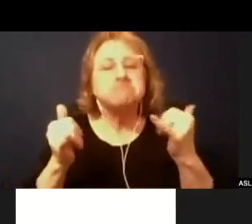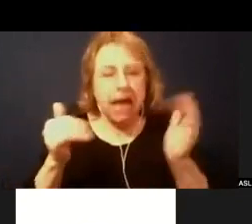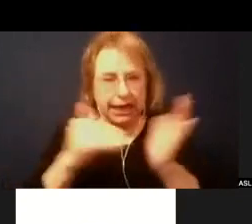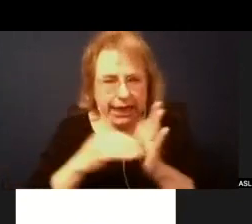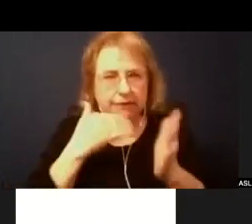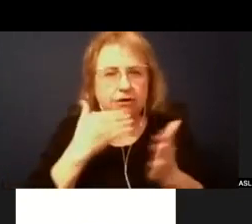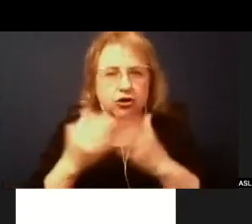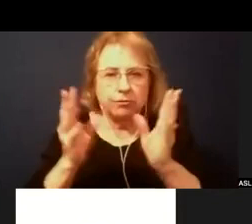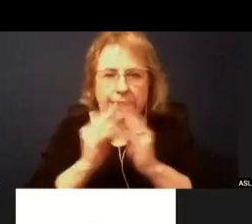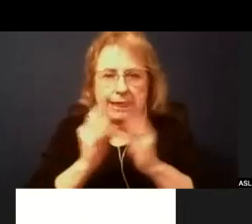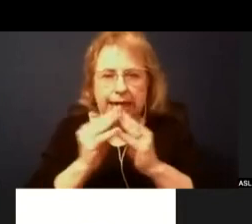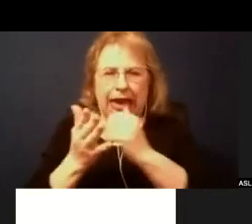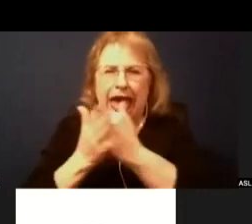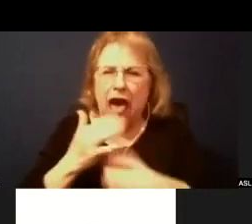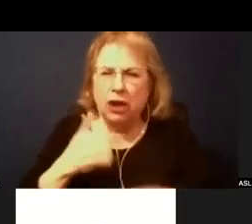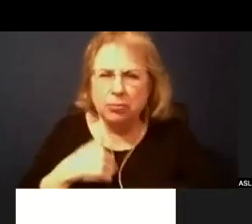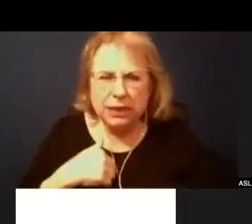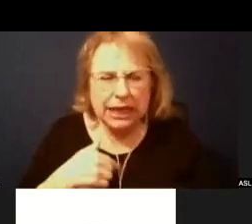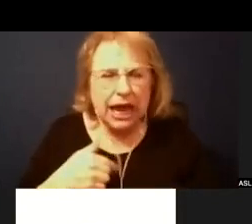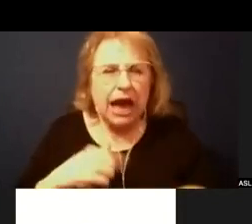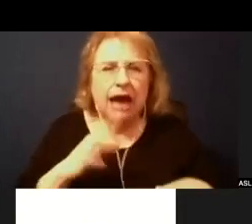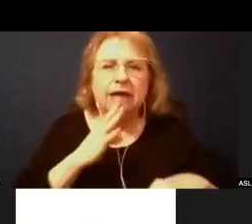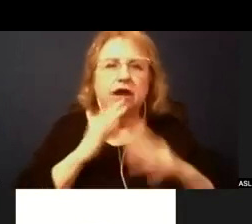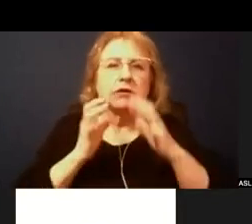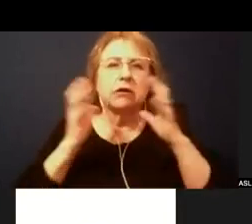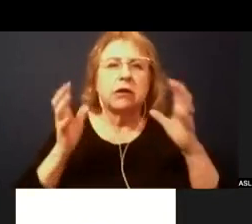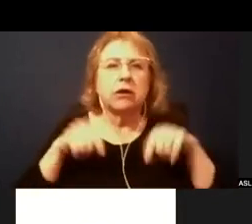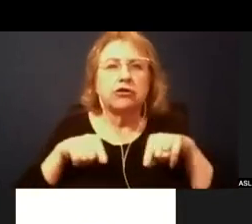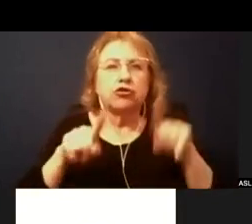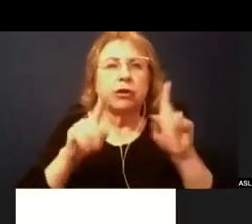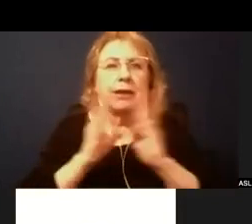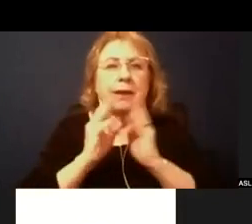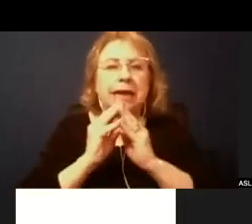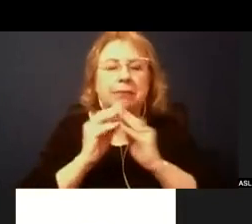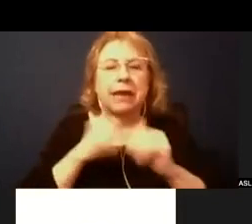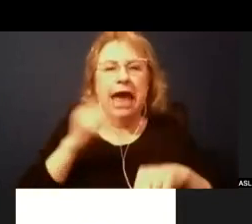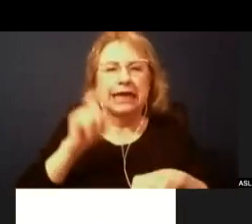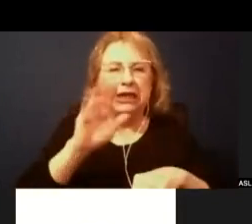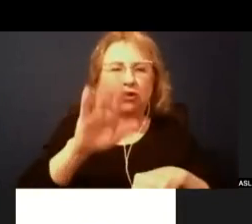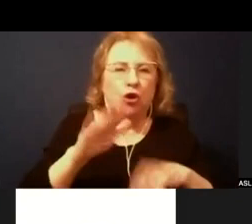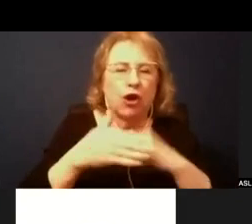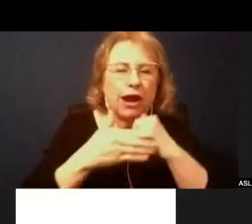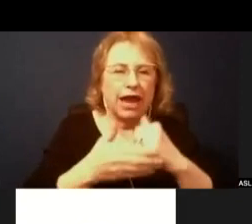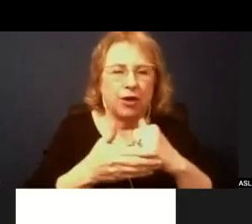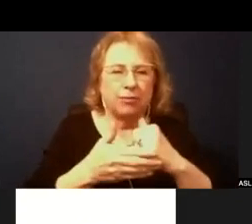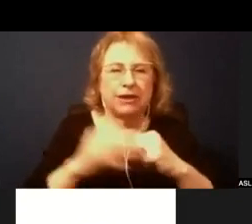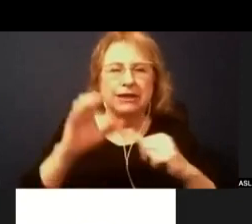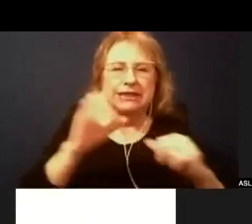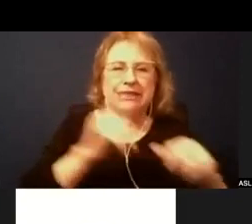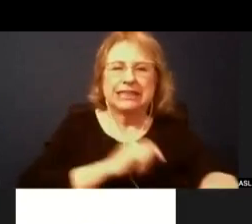Help me out here because I know I talked a lot during the meeting, but I need your help, Ken. I mean, Trustee Chin, sorry.